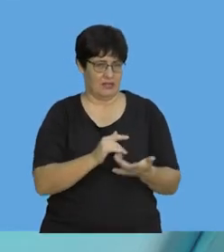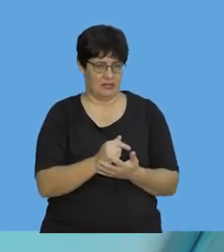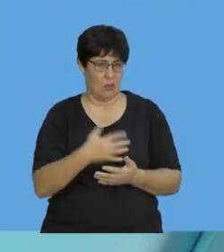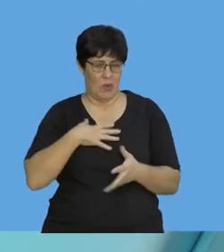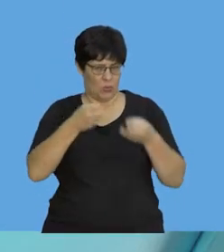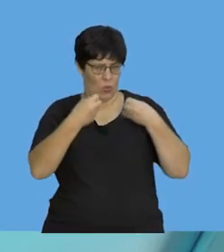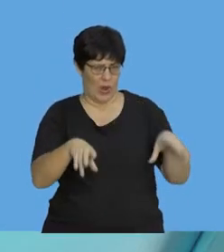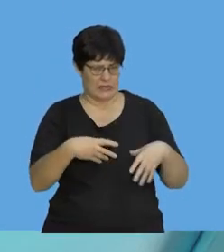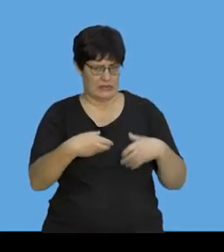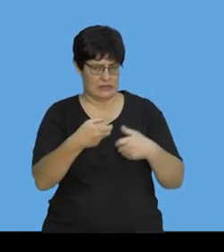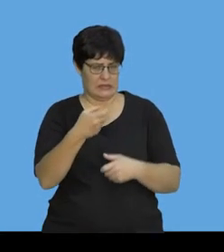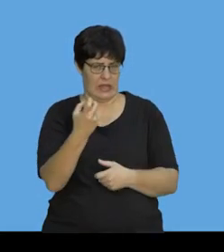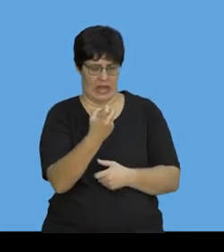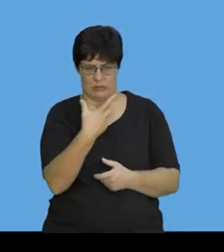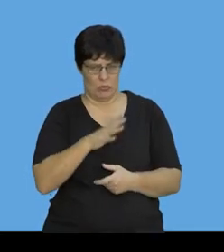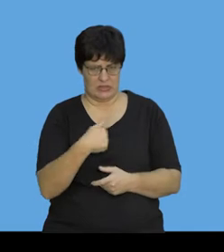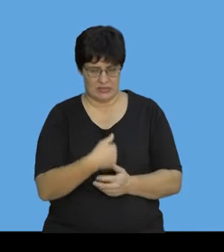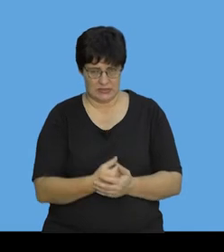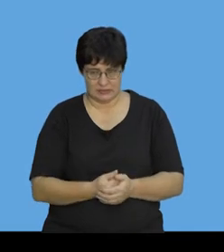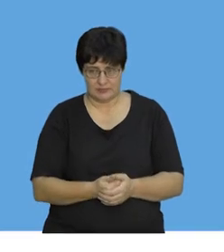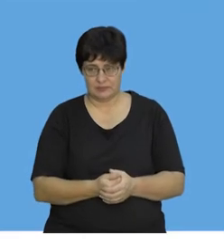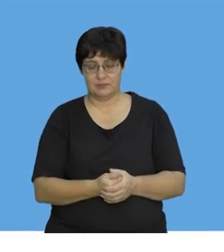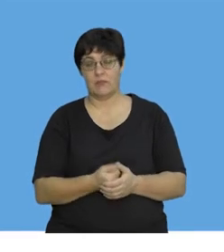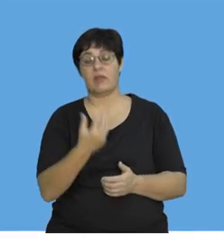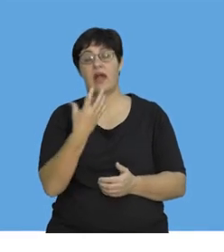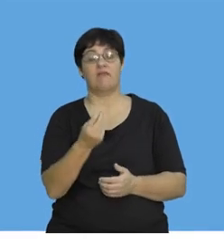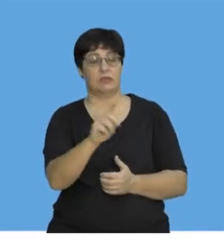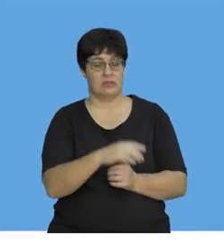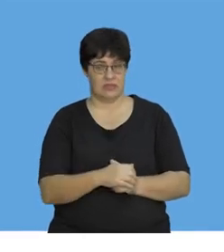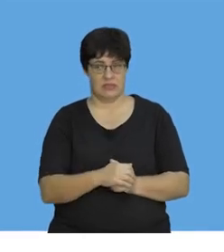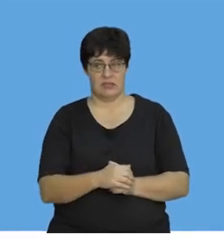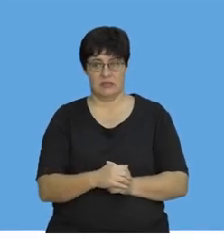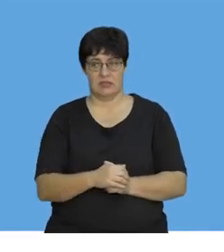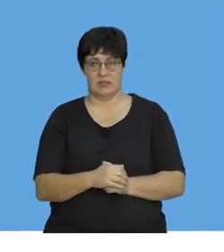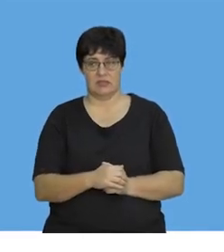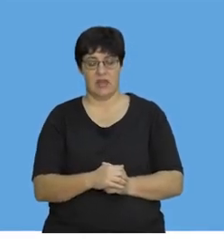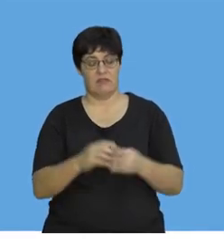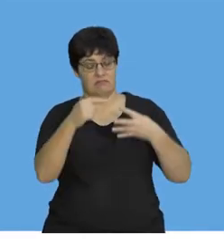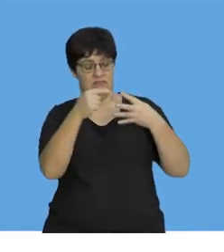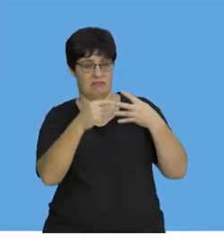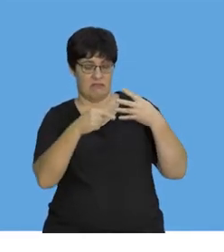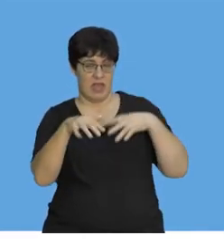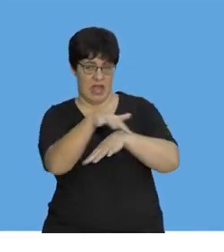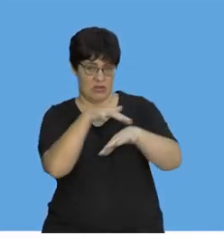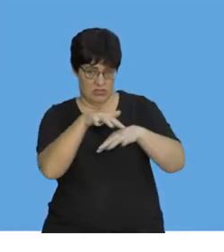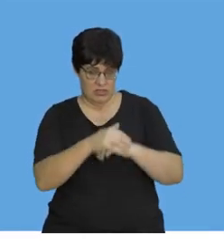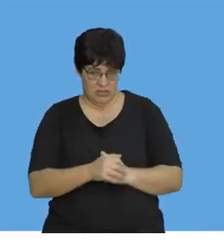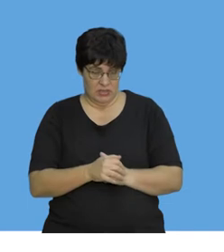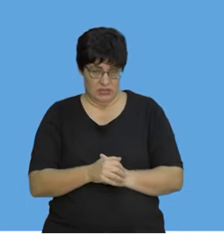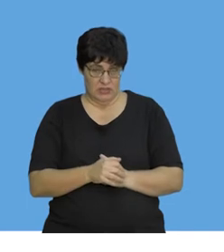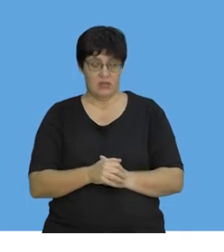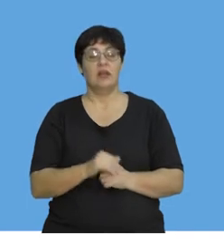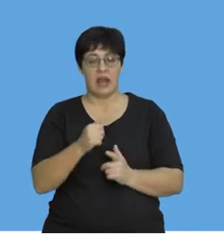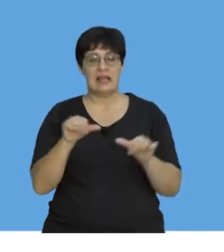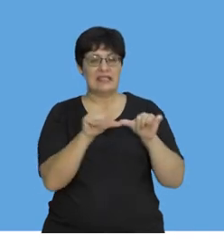eggs. Okay. So, this is what we've got. We've got a set of conditions with a whole bunch of egg